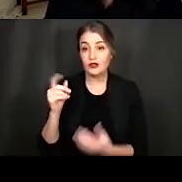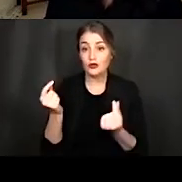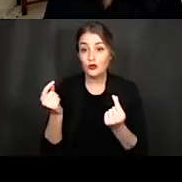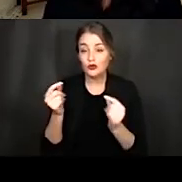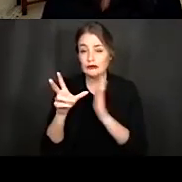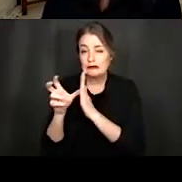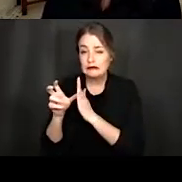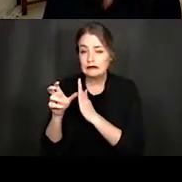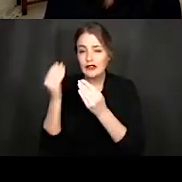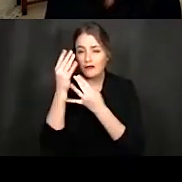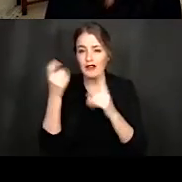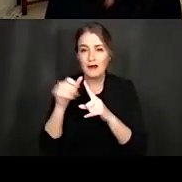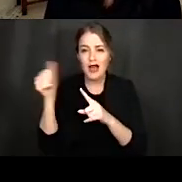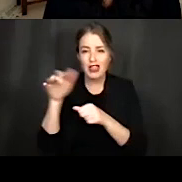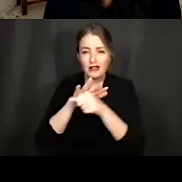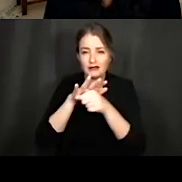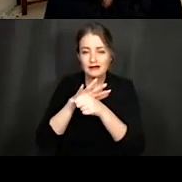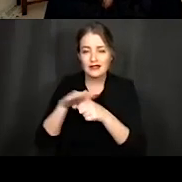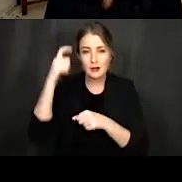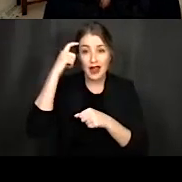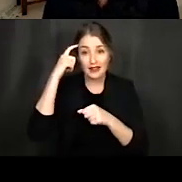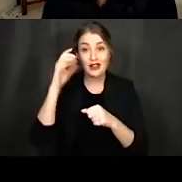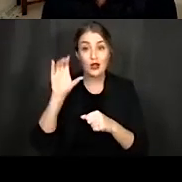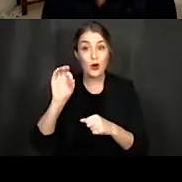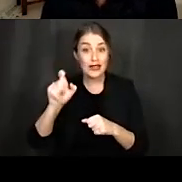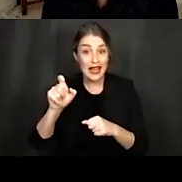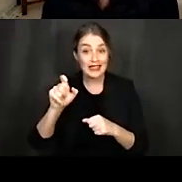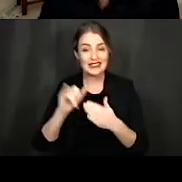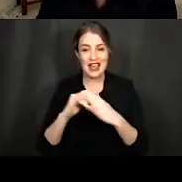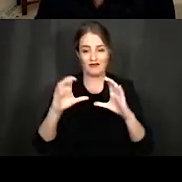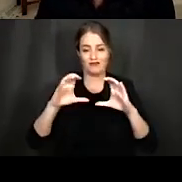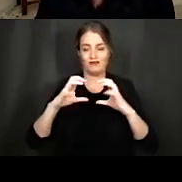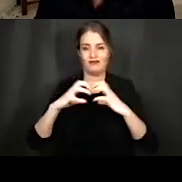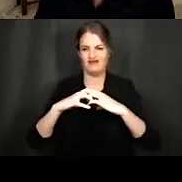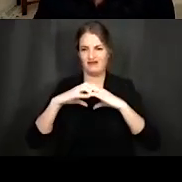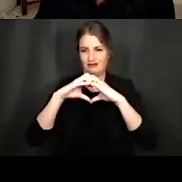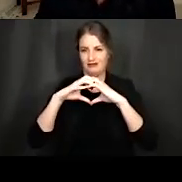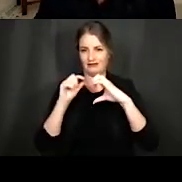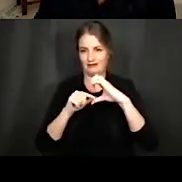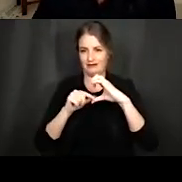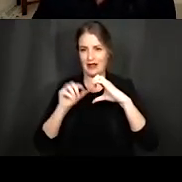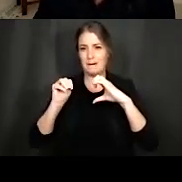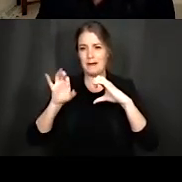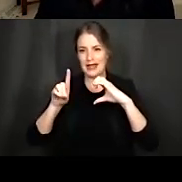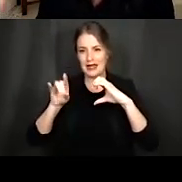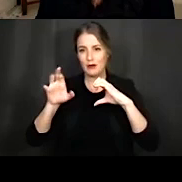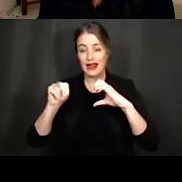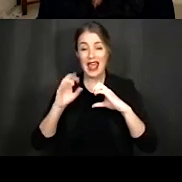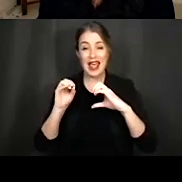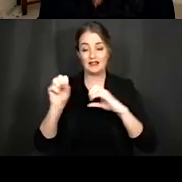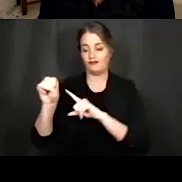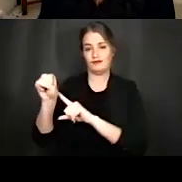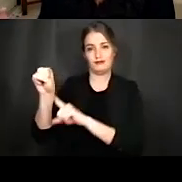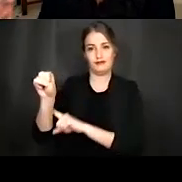in the brain, including the cortex, the midbrain, and even local connections within the brainstem. And so what this